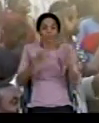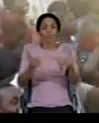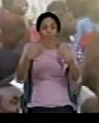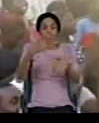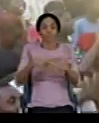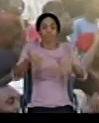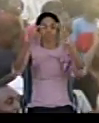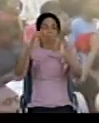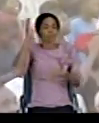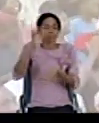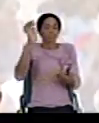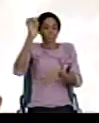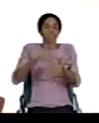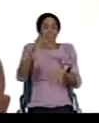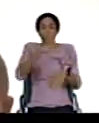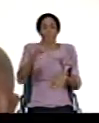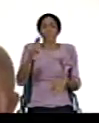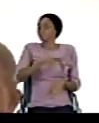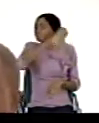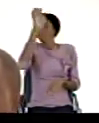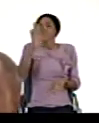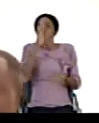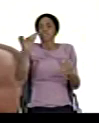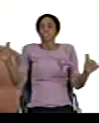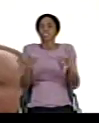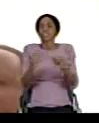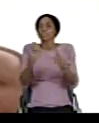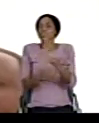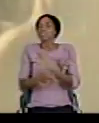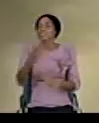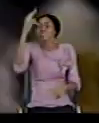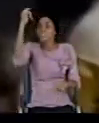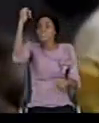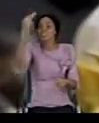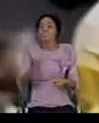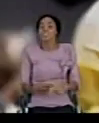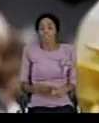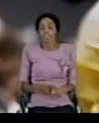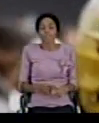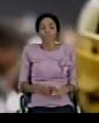throne, will touch you. You'll never be the same again in Jesus' name.